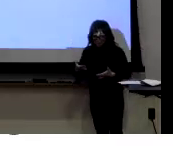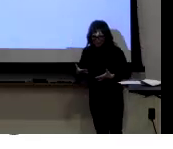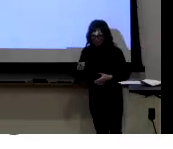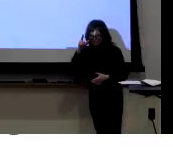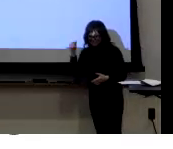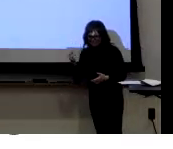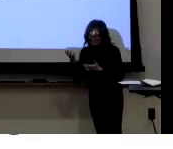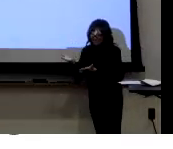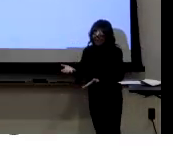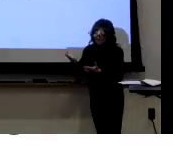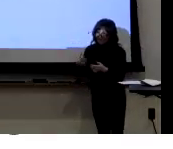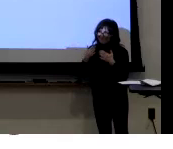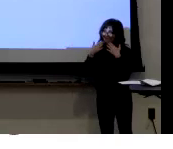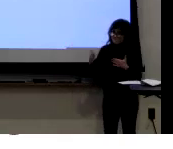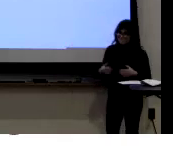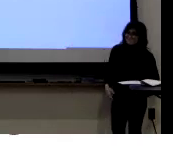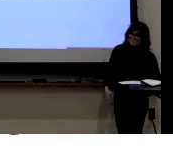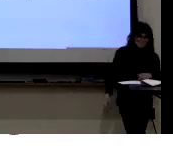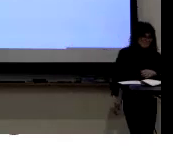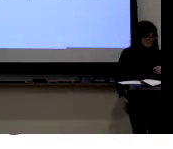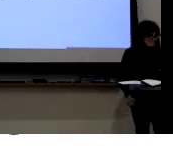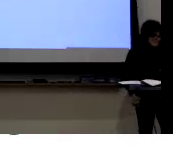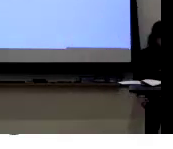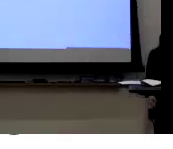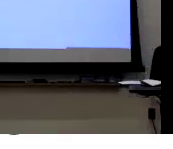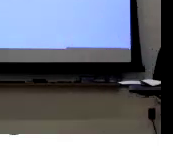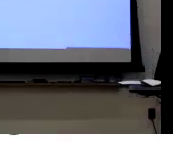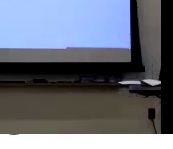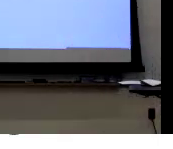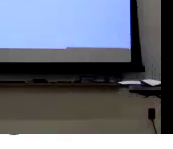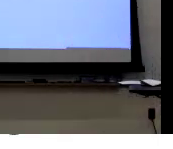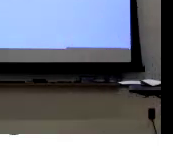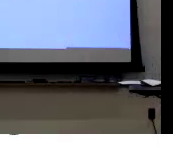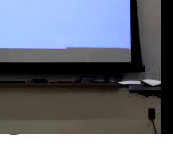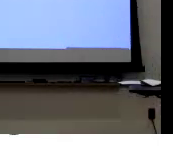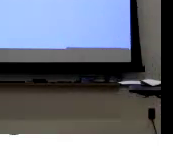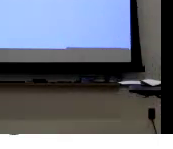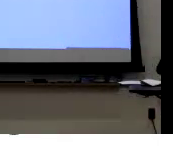And now, I'd like to welcome to the stage to raise your name. Thank you.